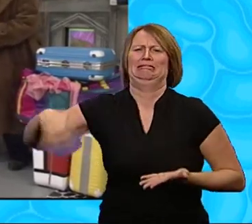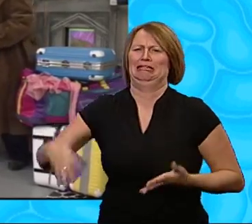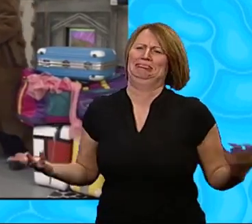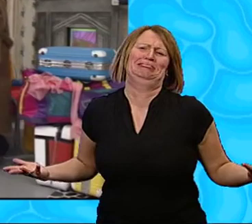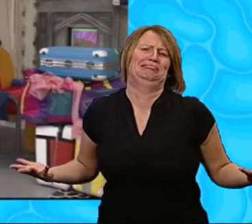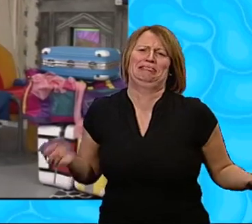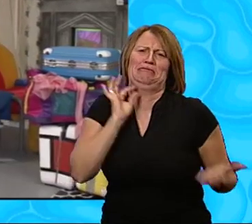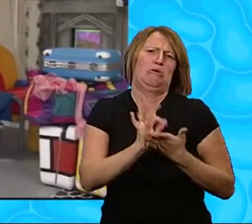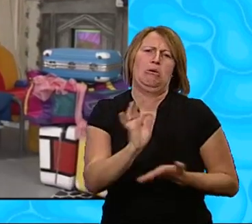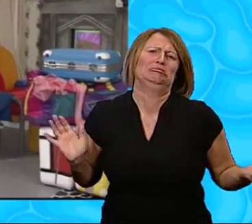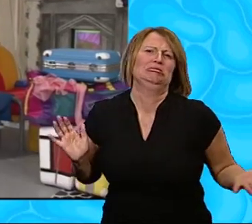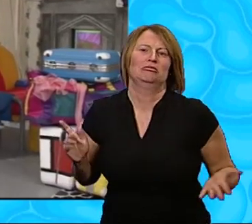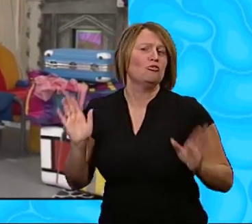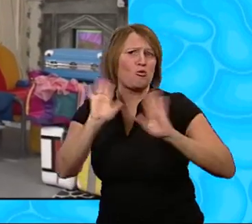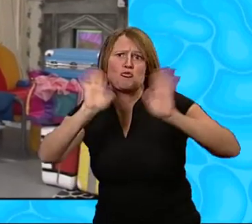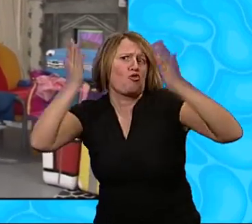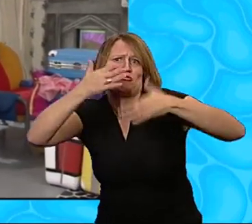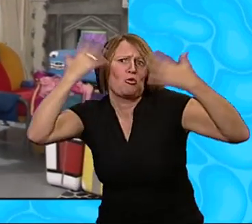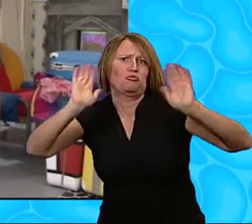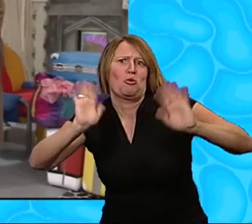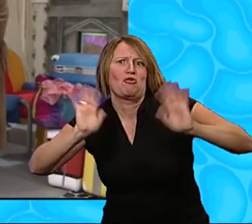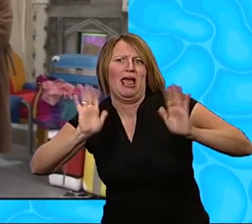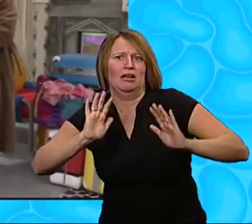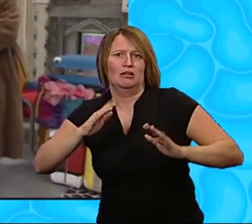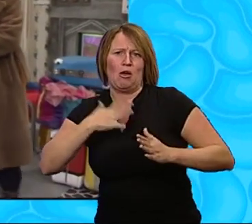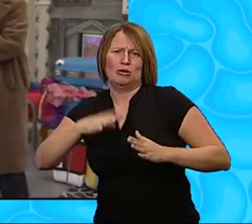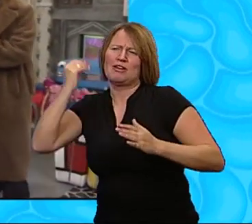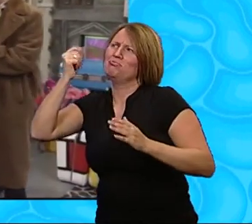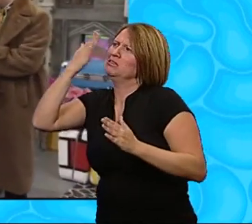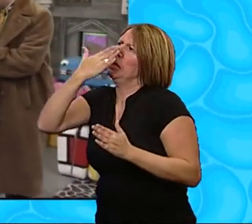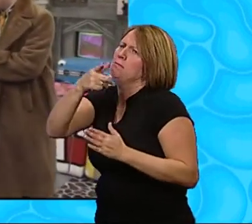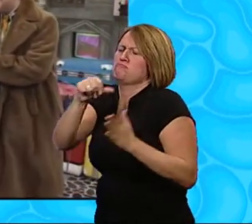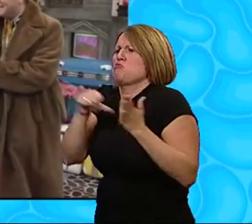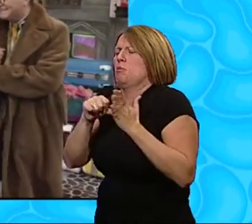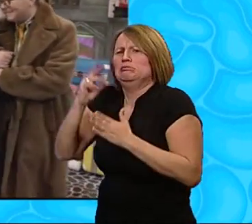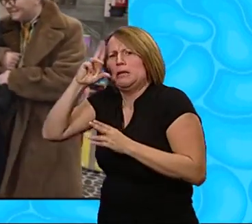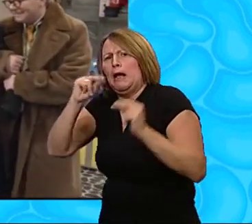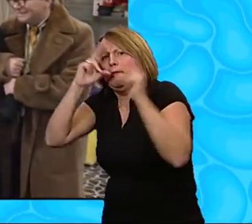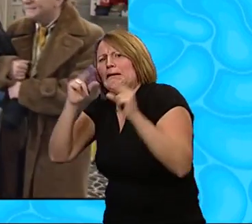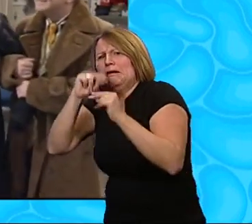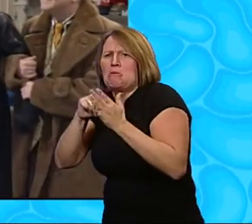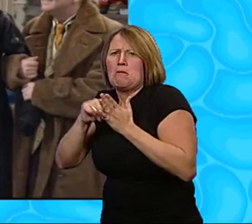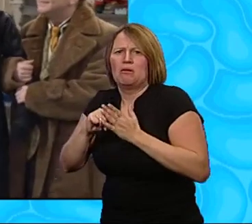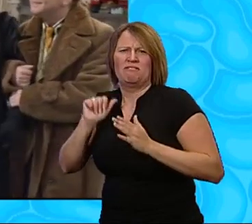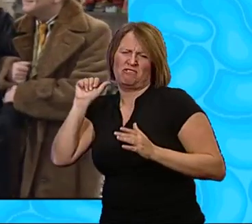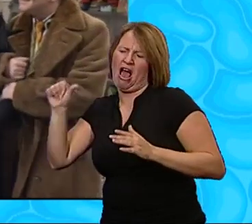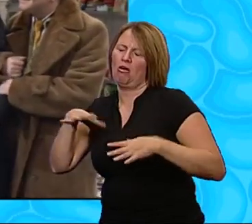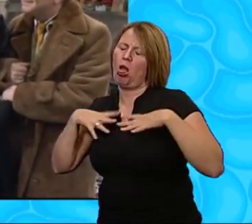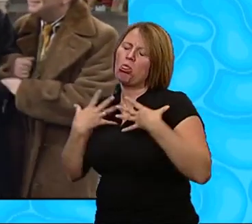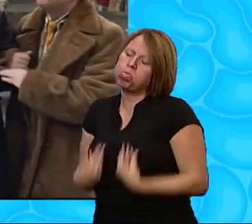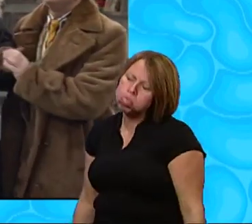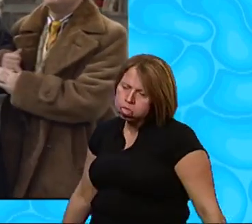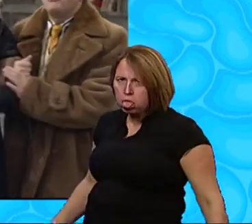Oh, no No, not really No, and you did say you'd been having trouble sleeping Feeling plum-tuckered out? Oh,